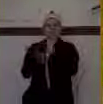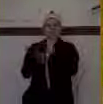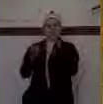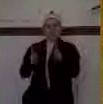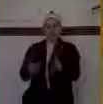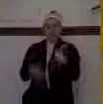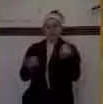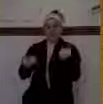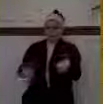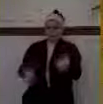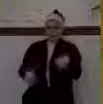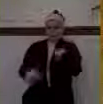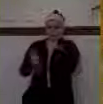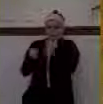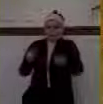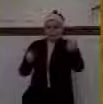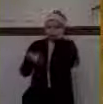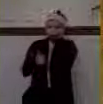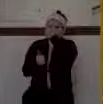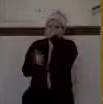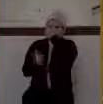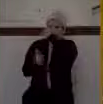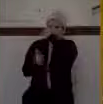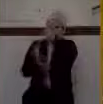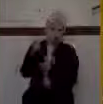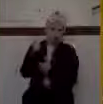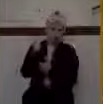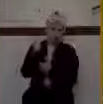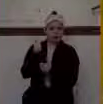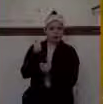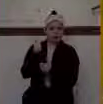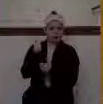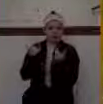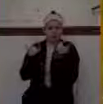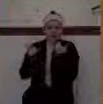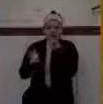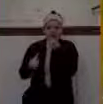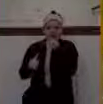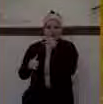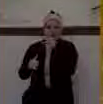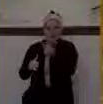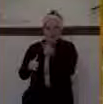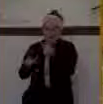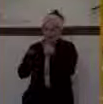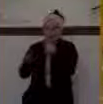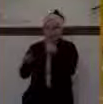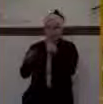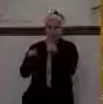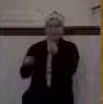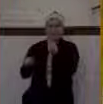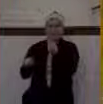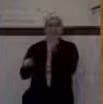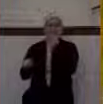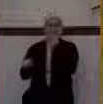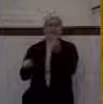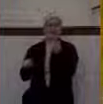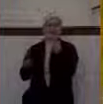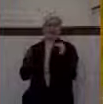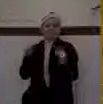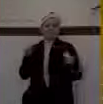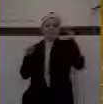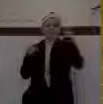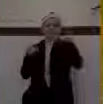royal court still followed the old rituals, but now Judah was off the gold standard. I like the way he said that.